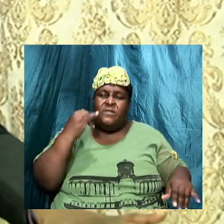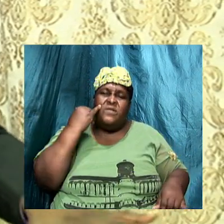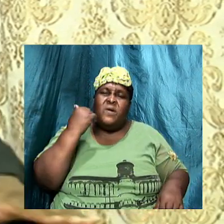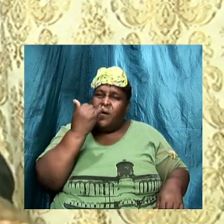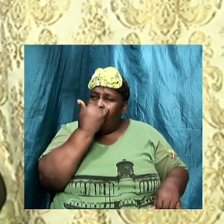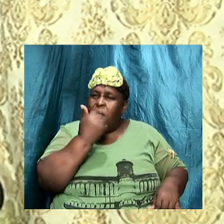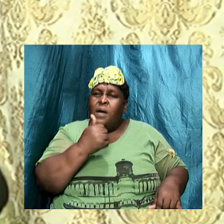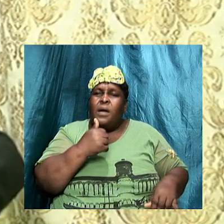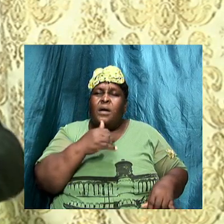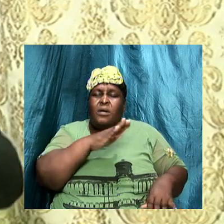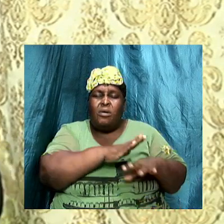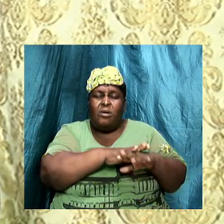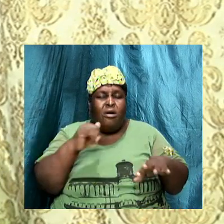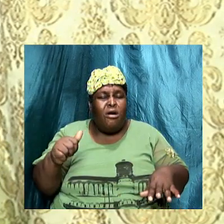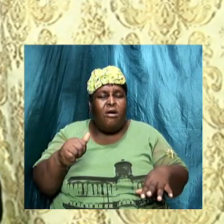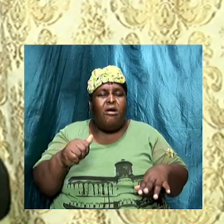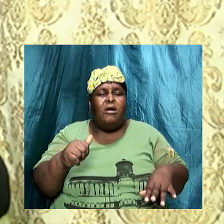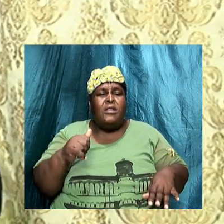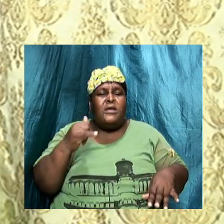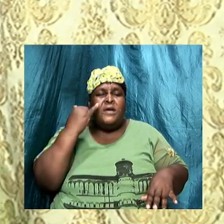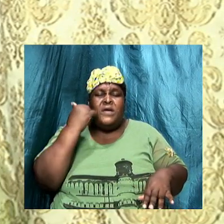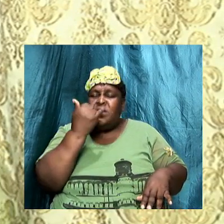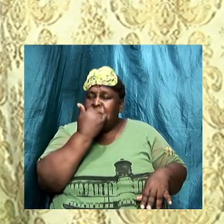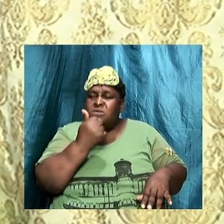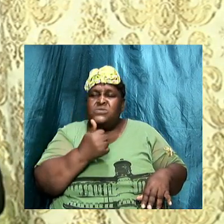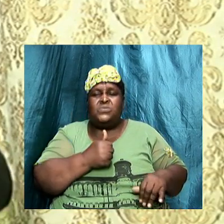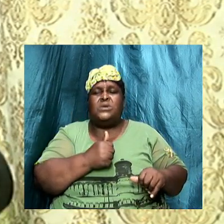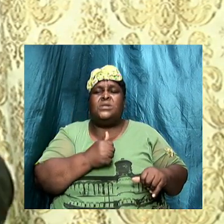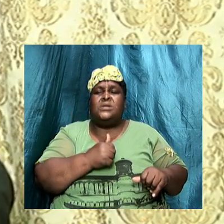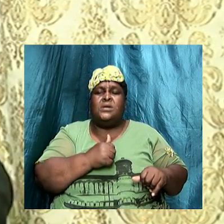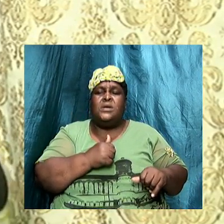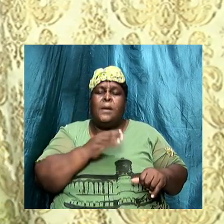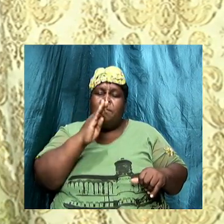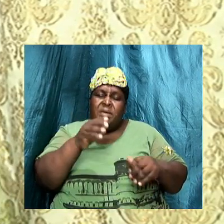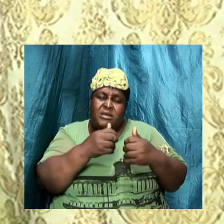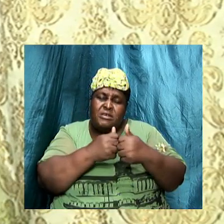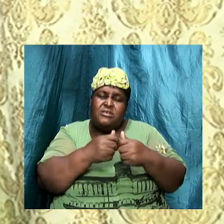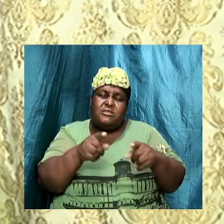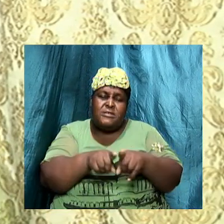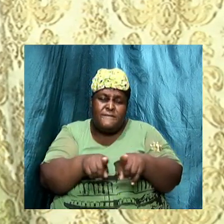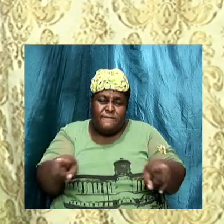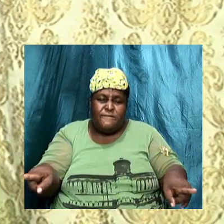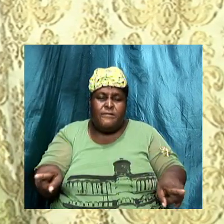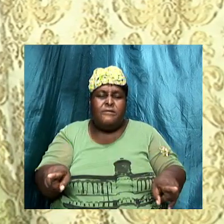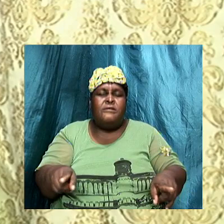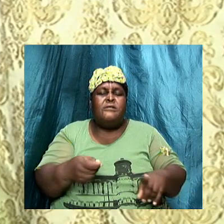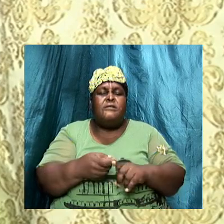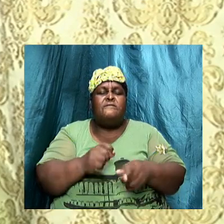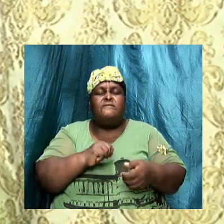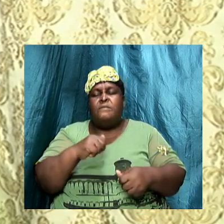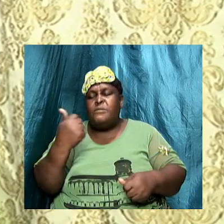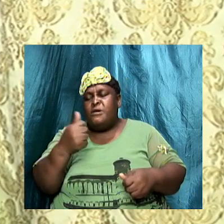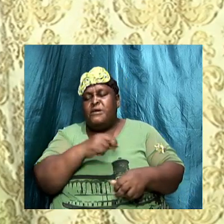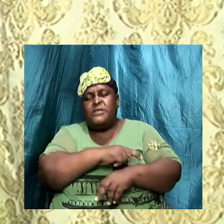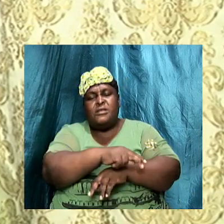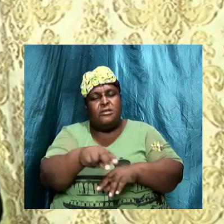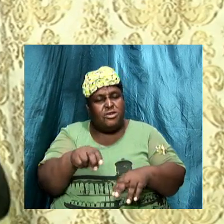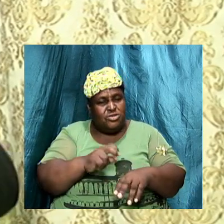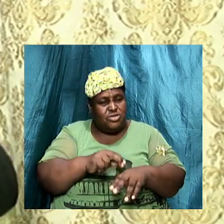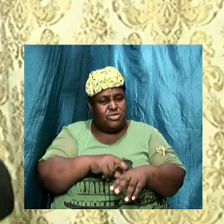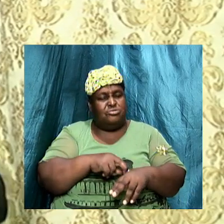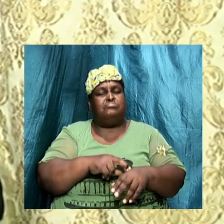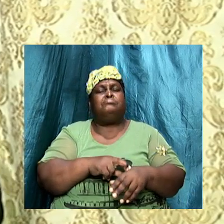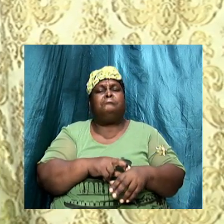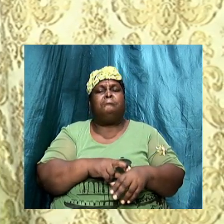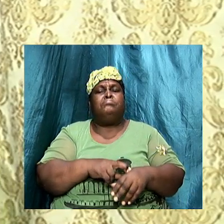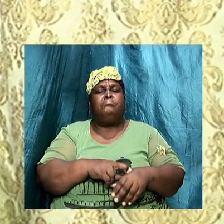nations around them, to show them that there is a God, and this God is the only God to be worshipped. I want us to know that